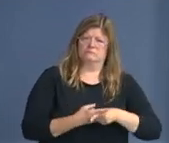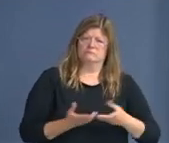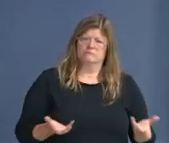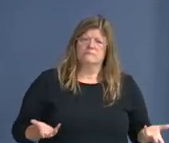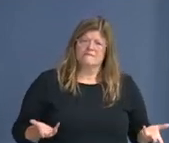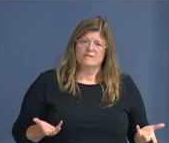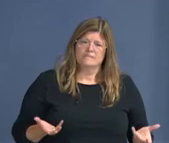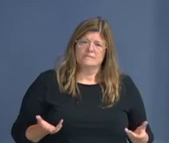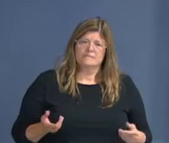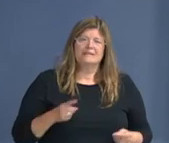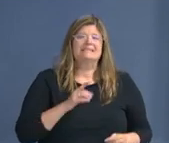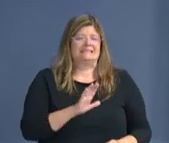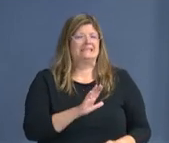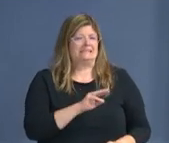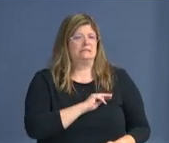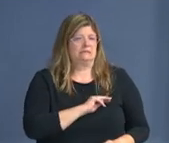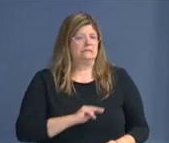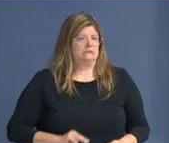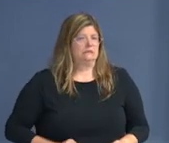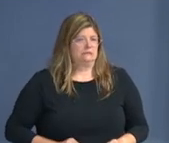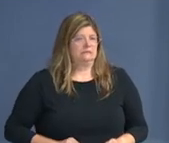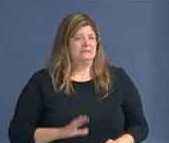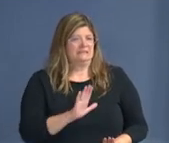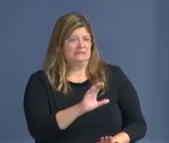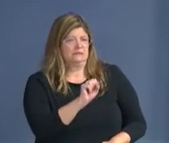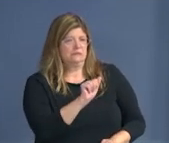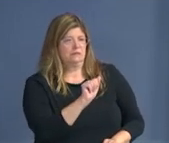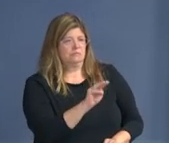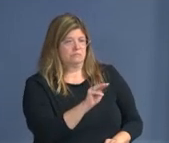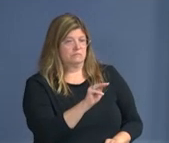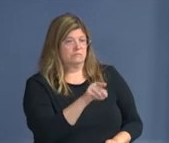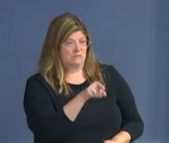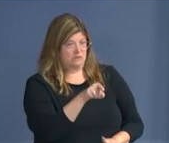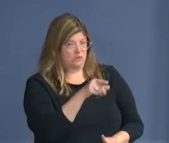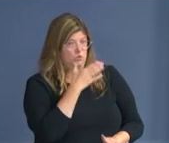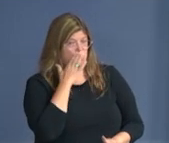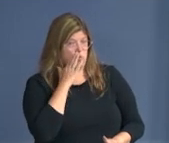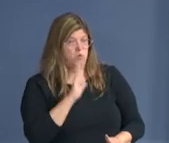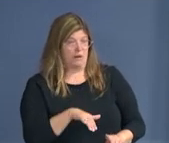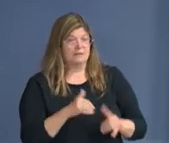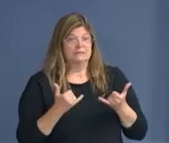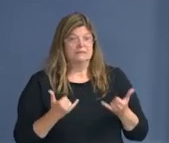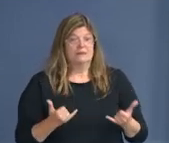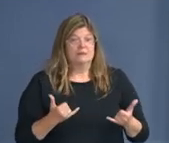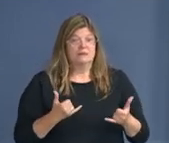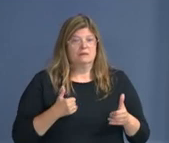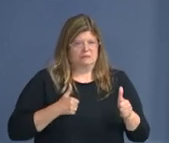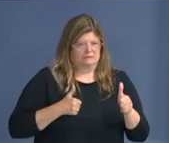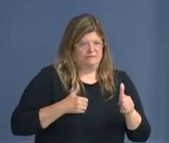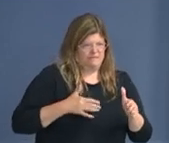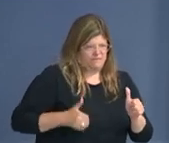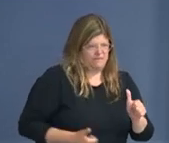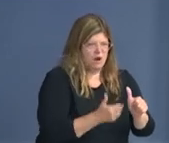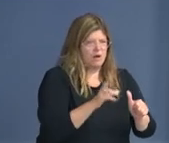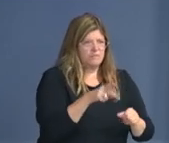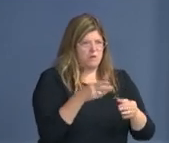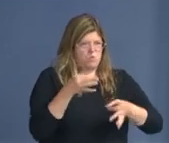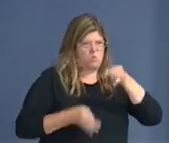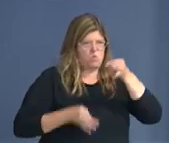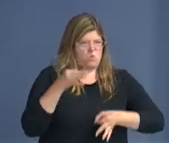a matter that's being heard in court right now. And we're going to address it there.